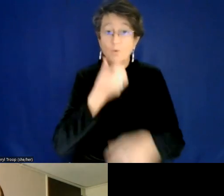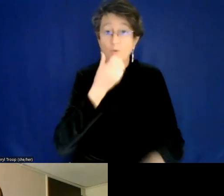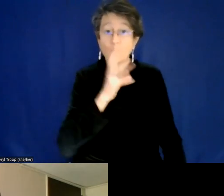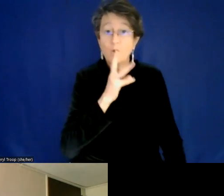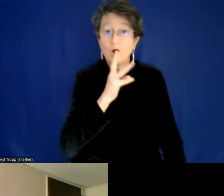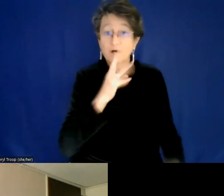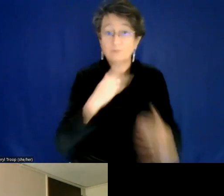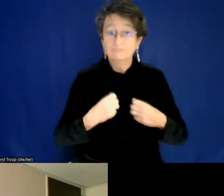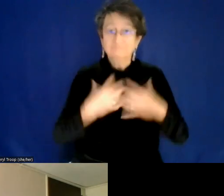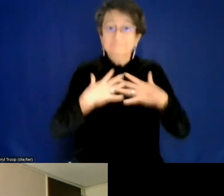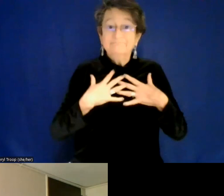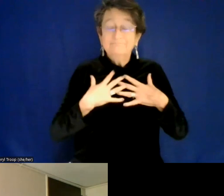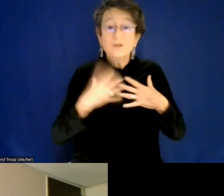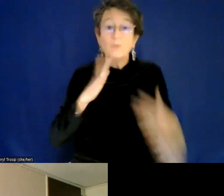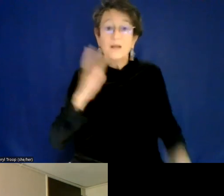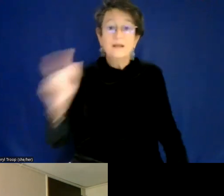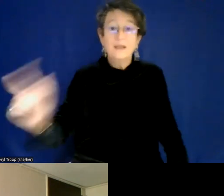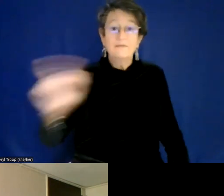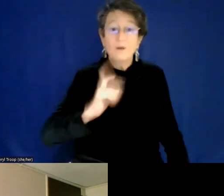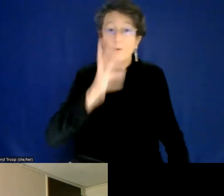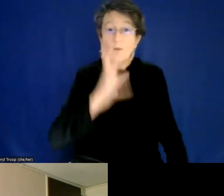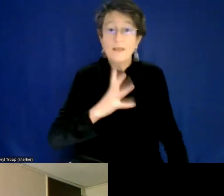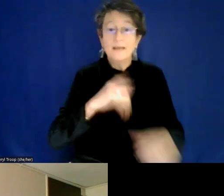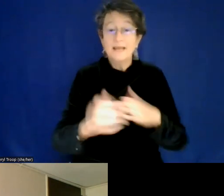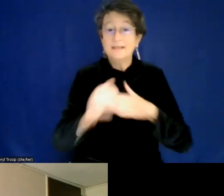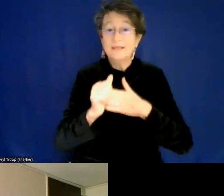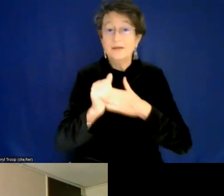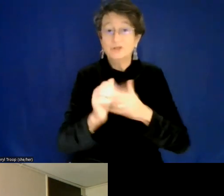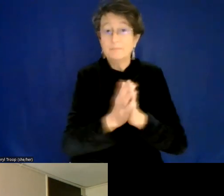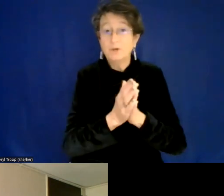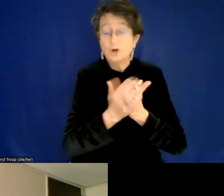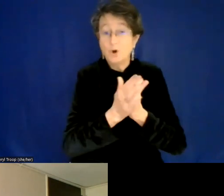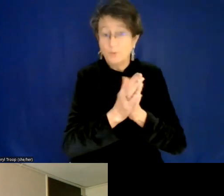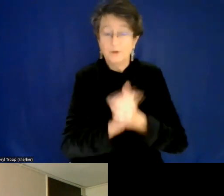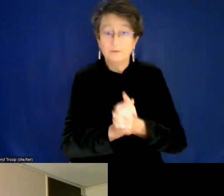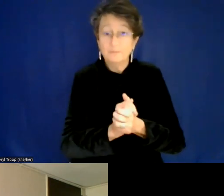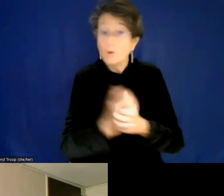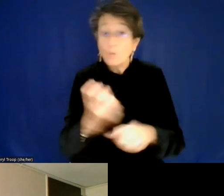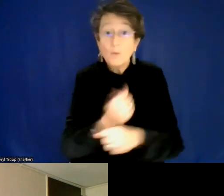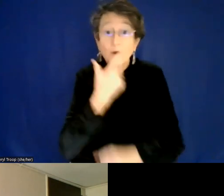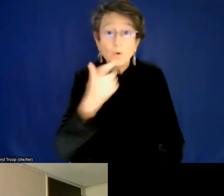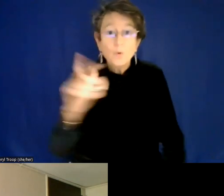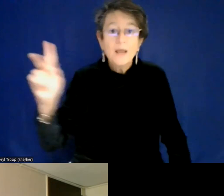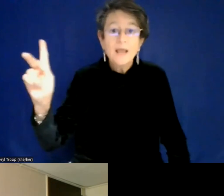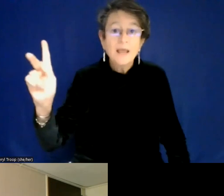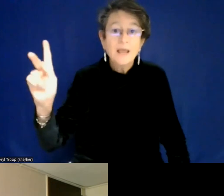day. We'll give you a women in leadership notebook and the winner is Kimberly O'Donnell,